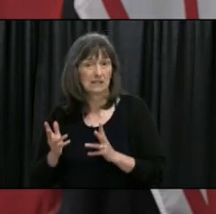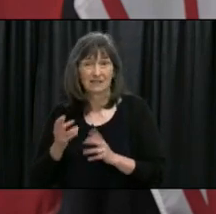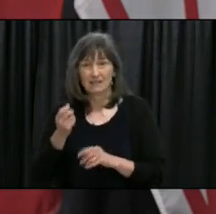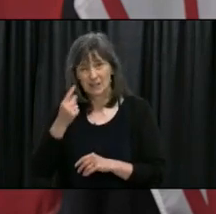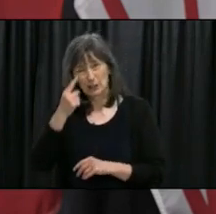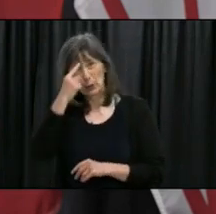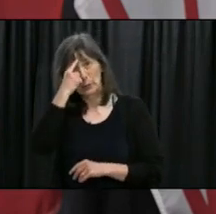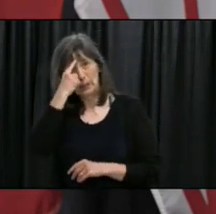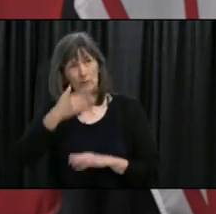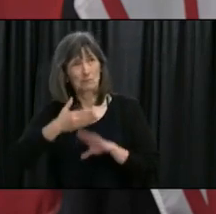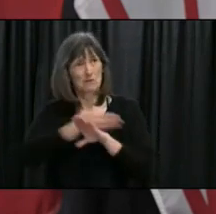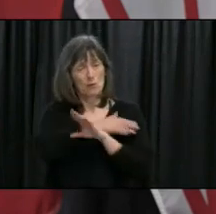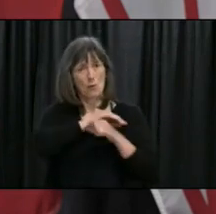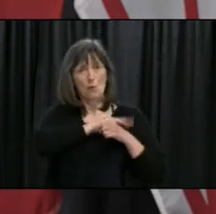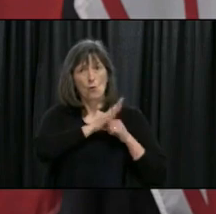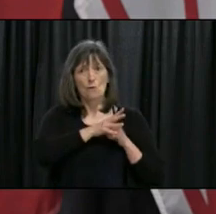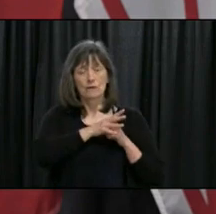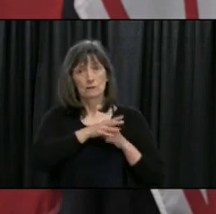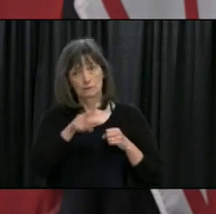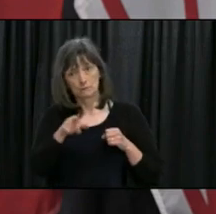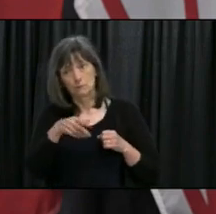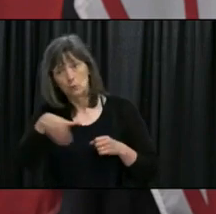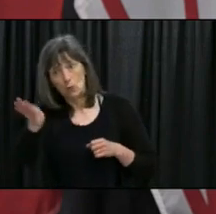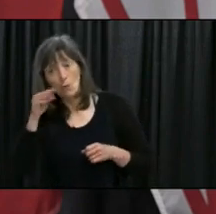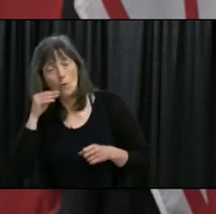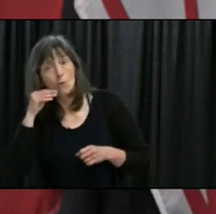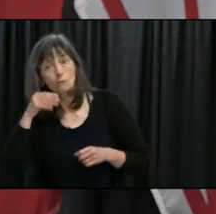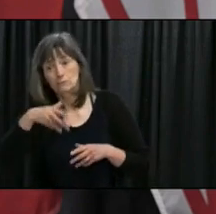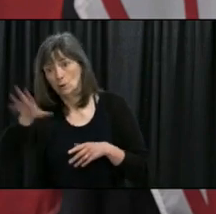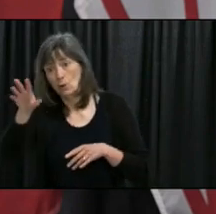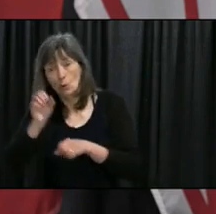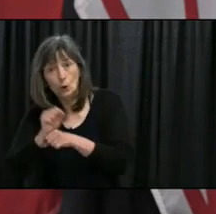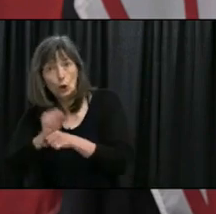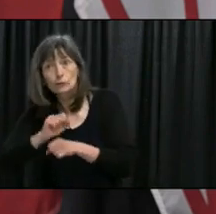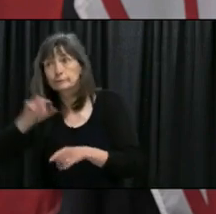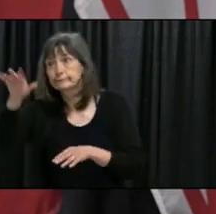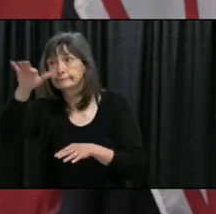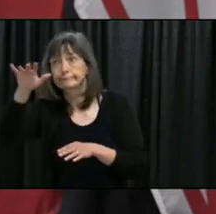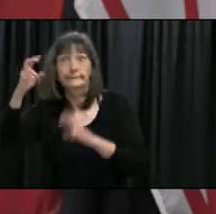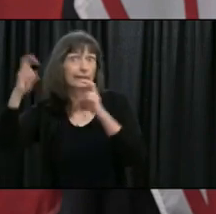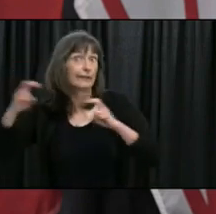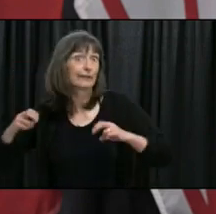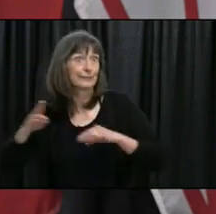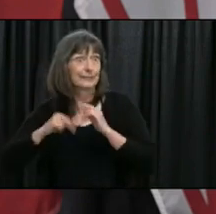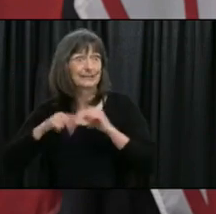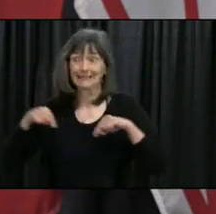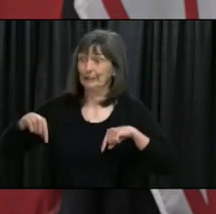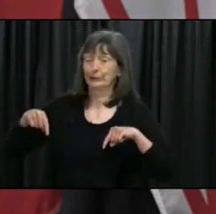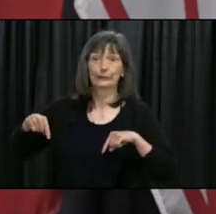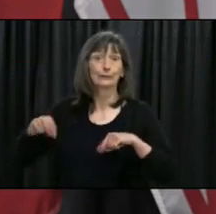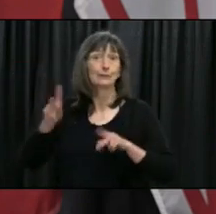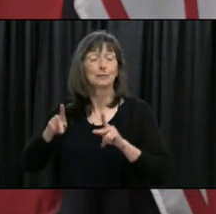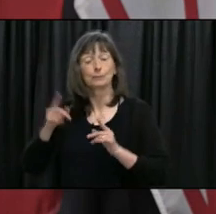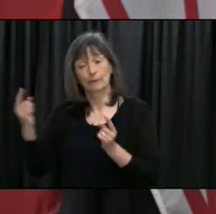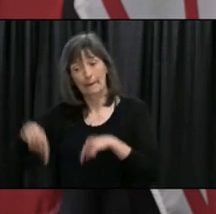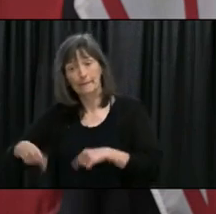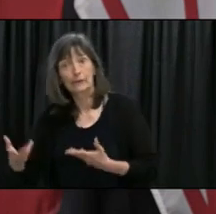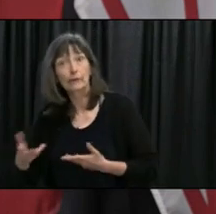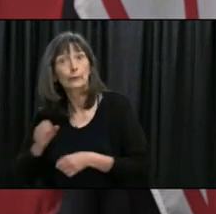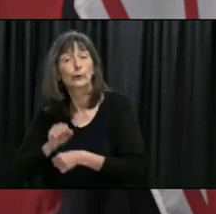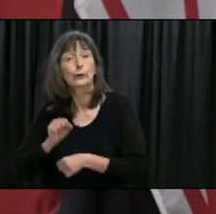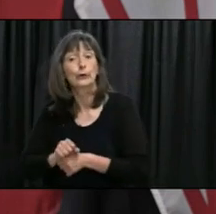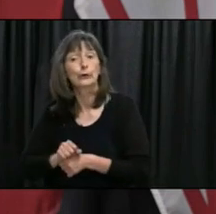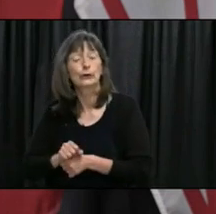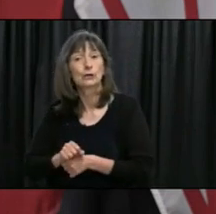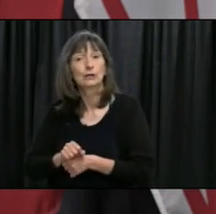people would have left their home and went to work within let's say in confederation building so it was about the location of